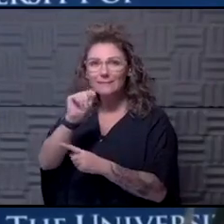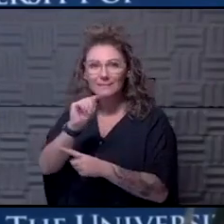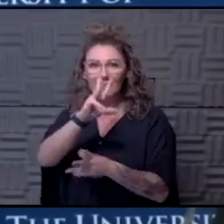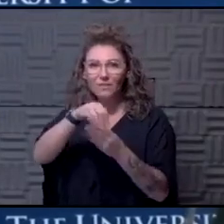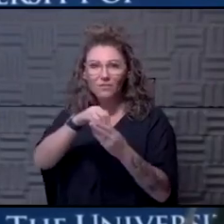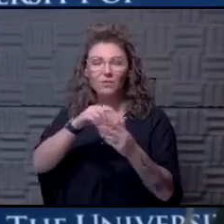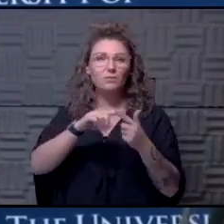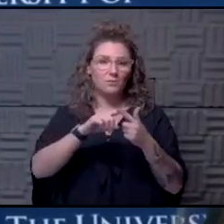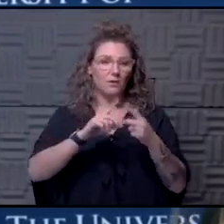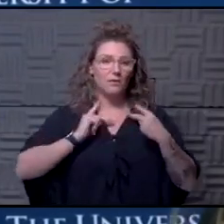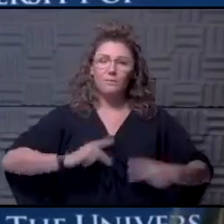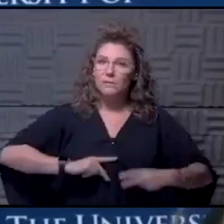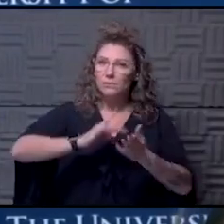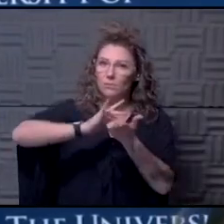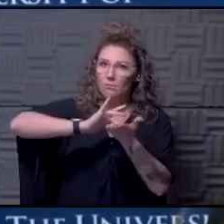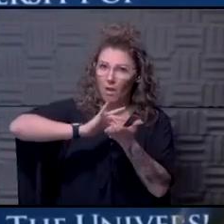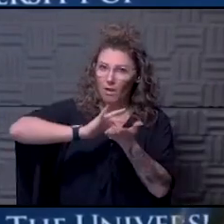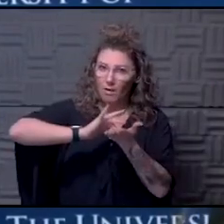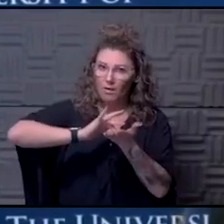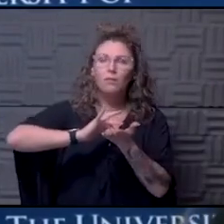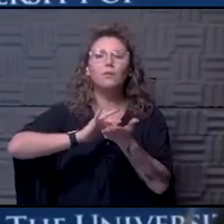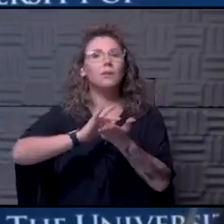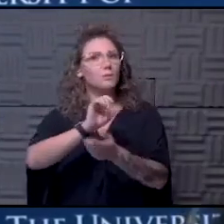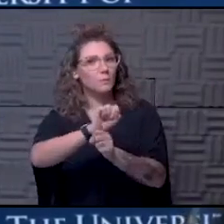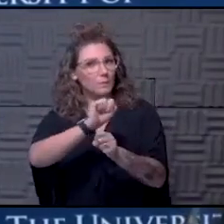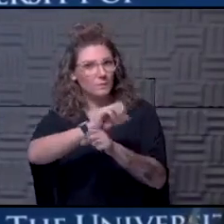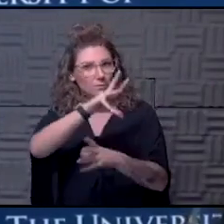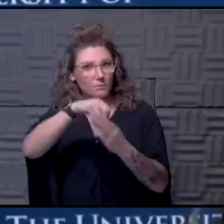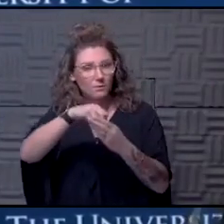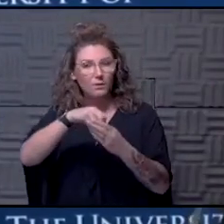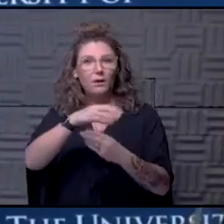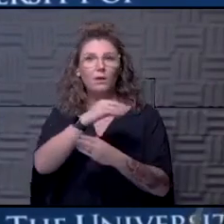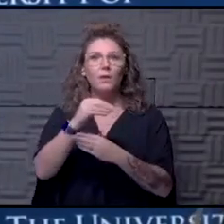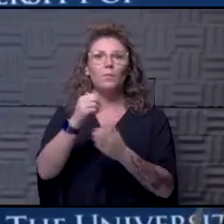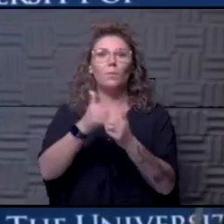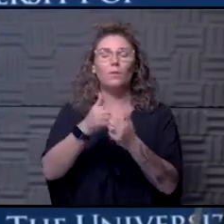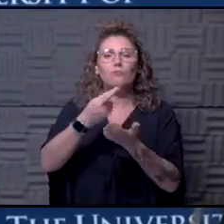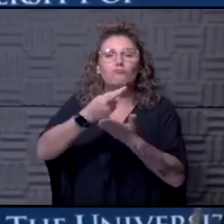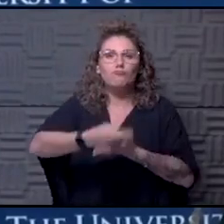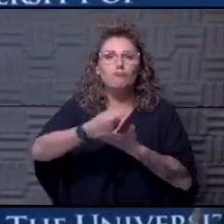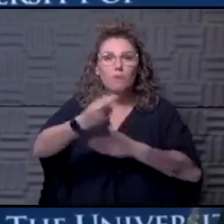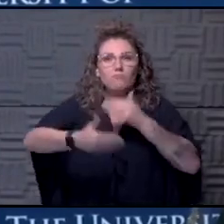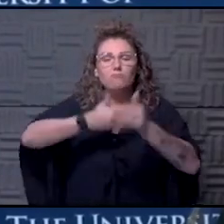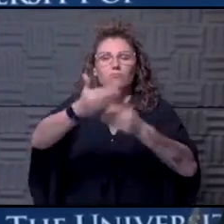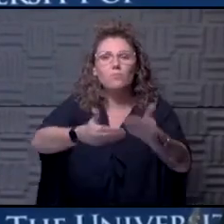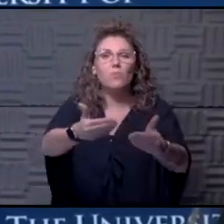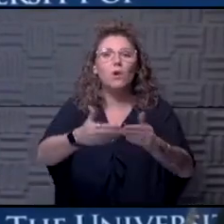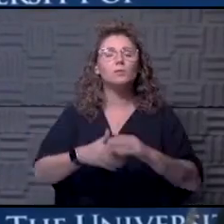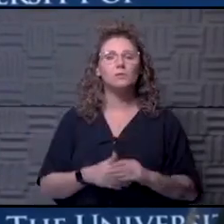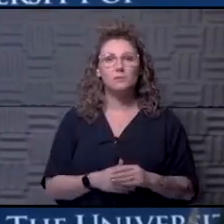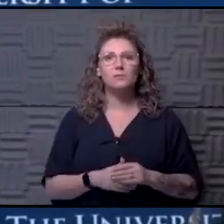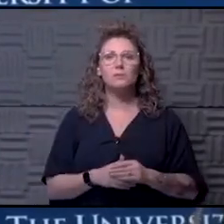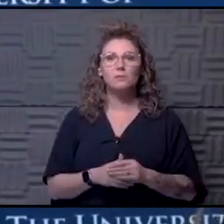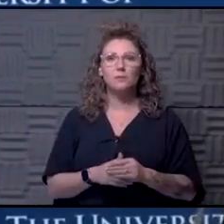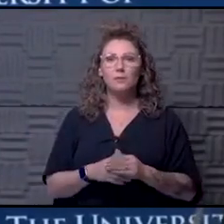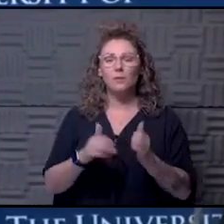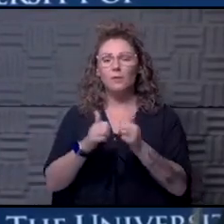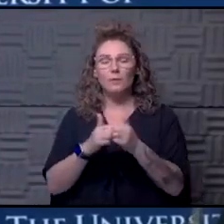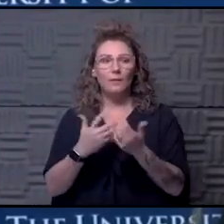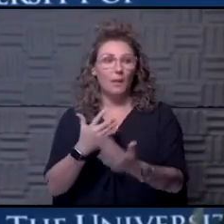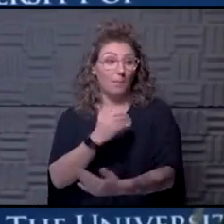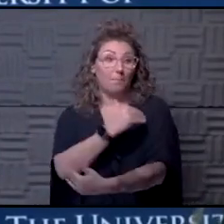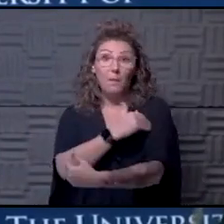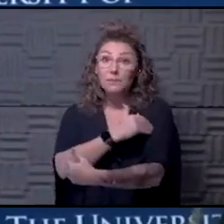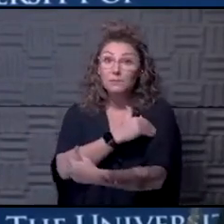physical medicine colleagues involved to help with the rehab process as far as, um, you know, muscle weakness